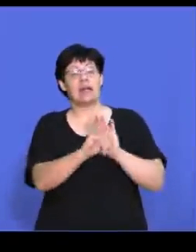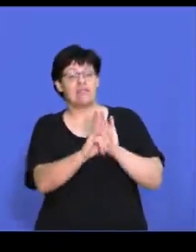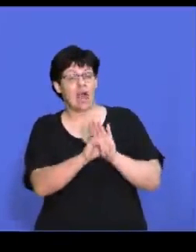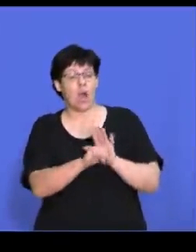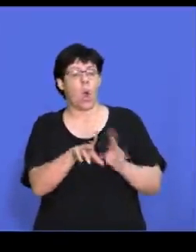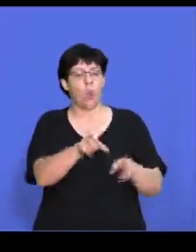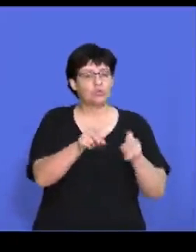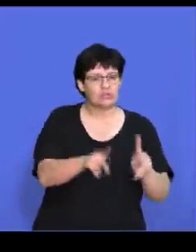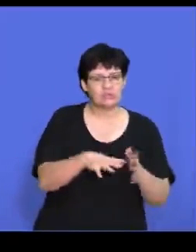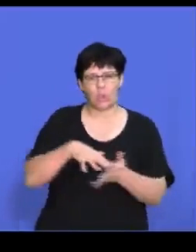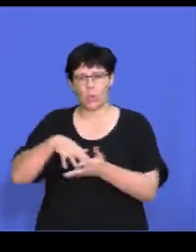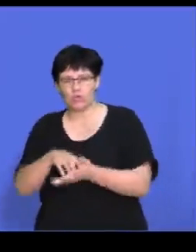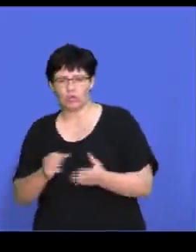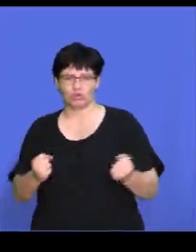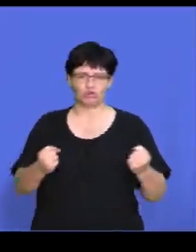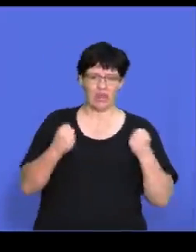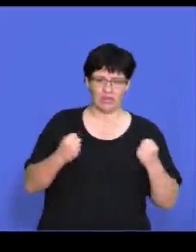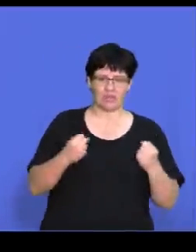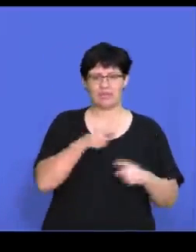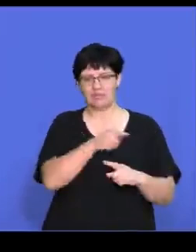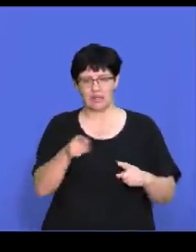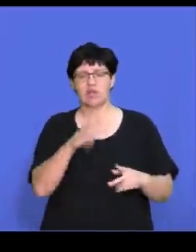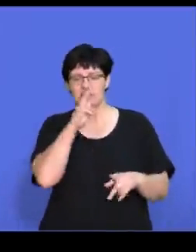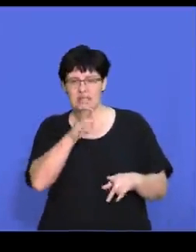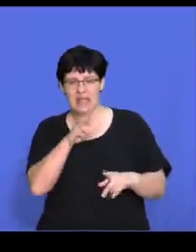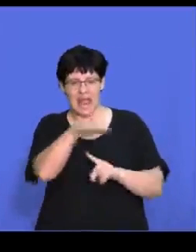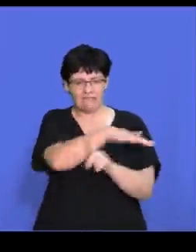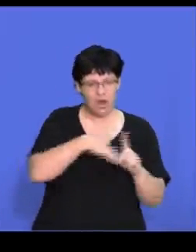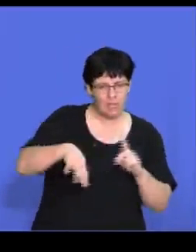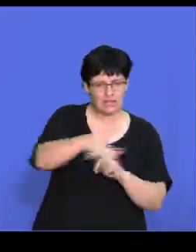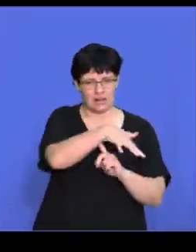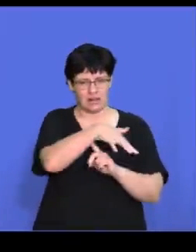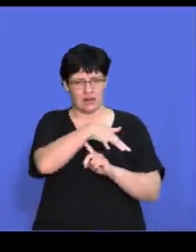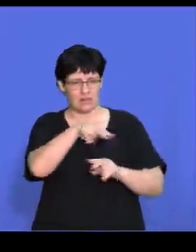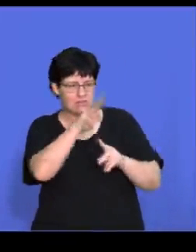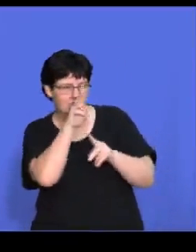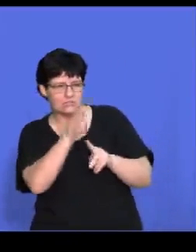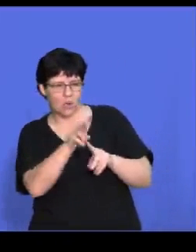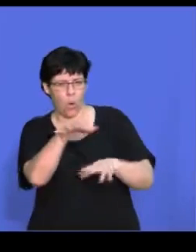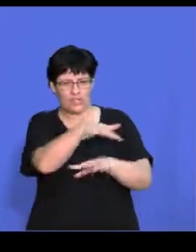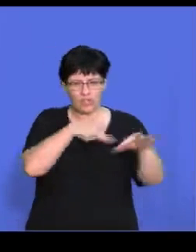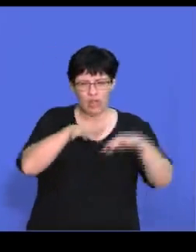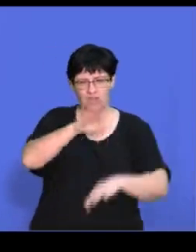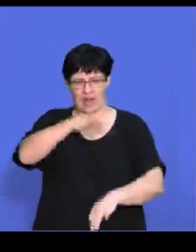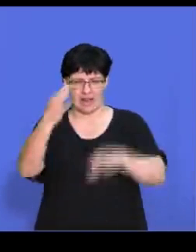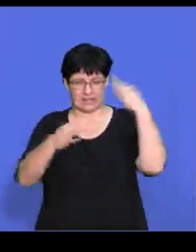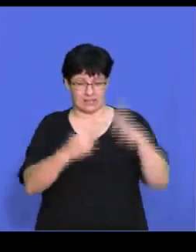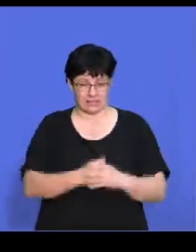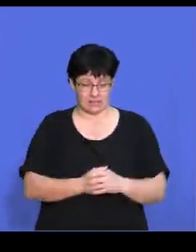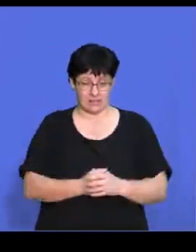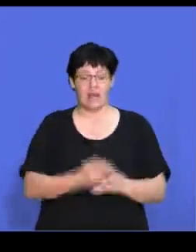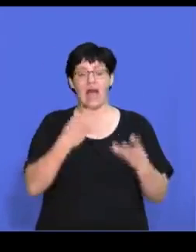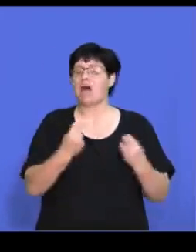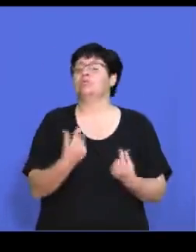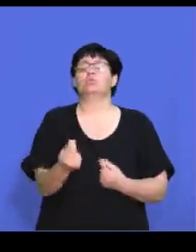strengths or threats by conducting environmental scanning or situation analysis. So you'll see there that has got to do with